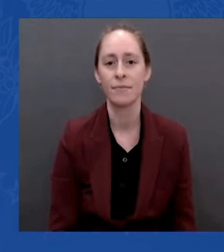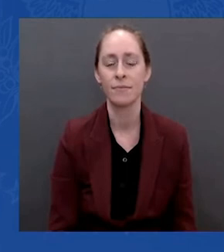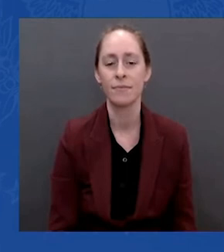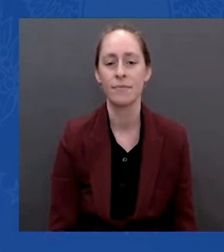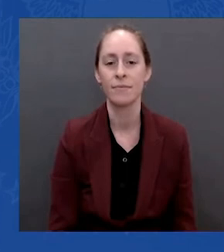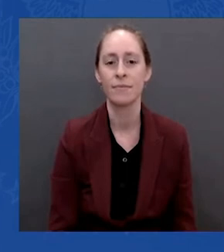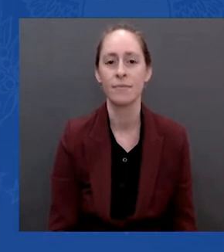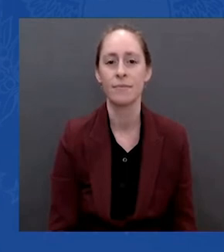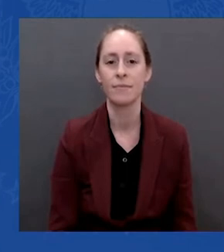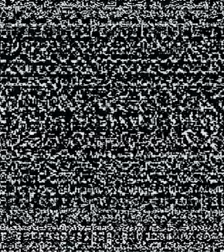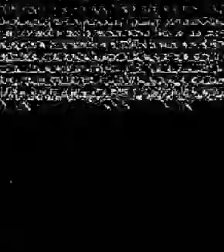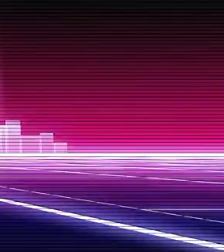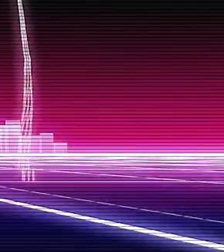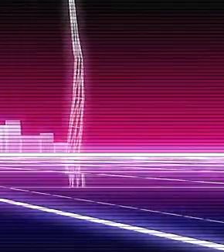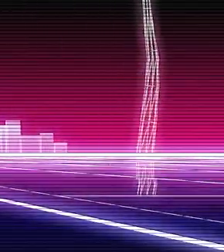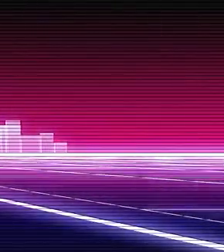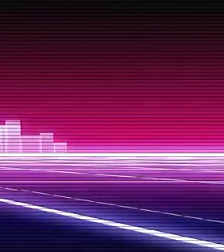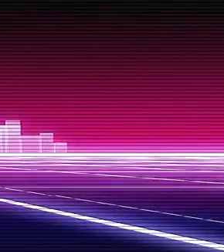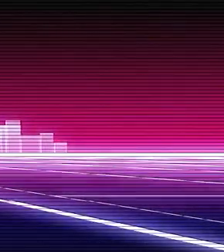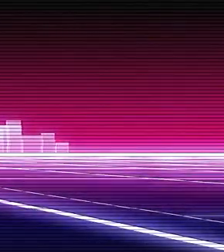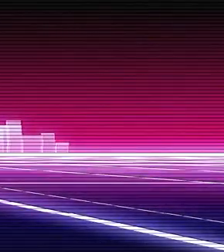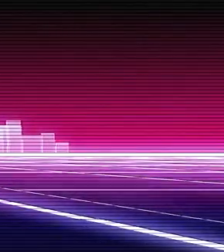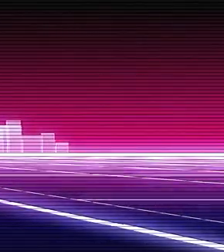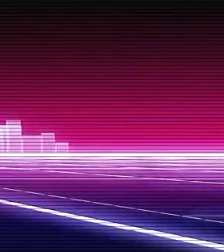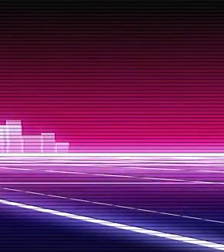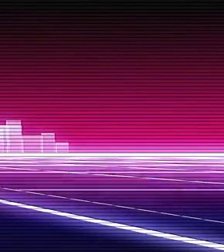Yeah... goin'